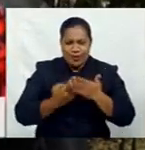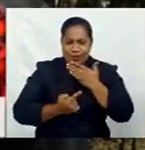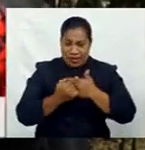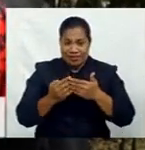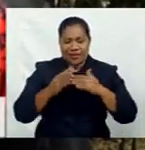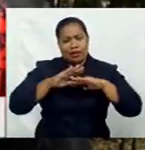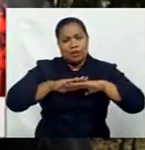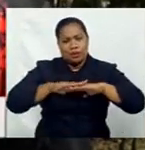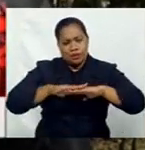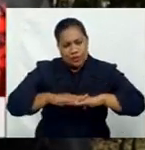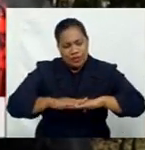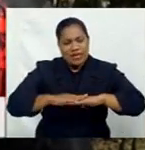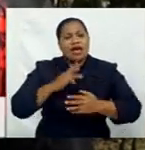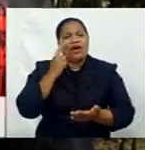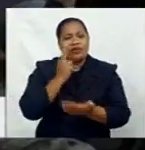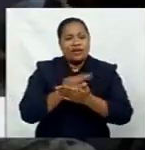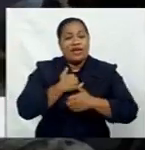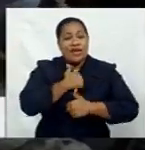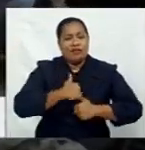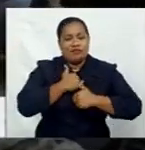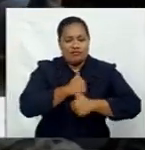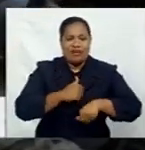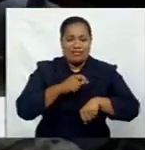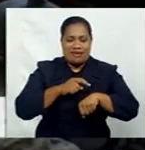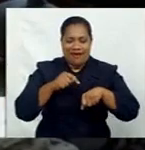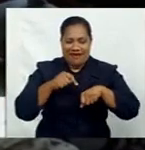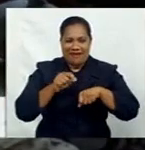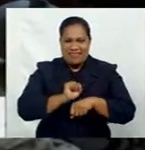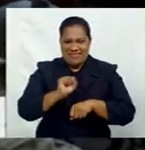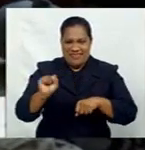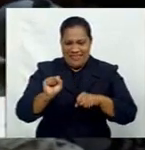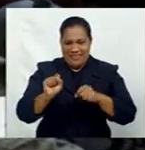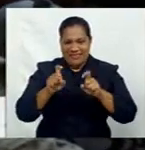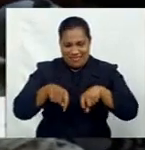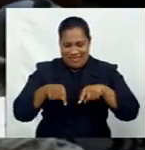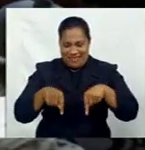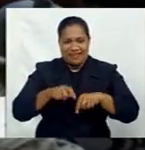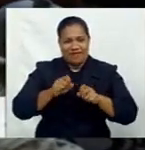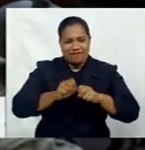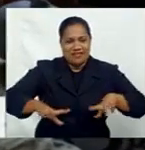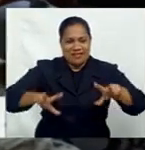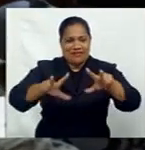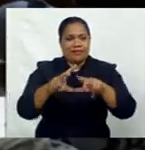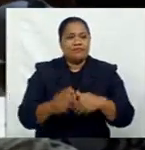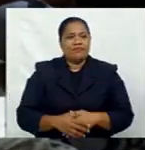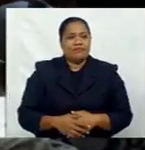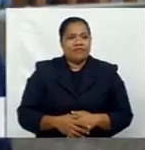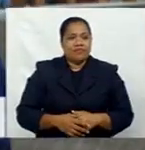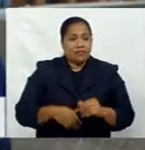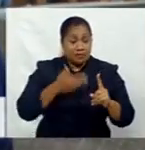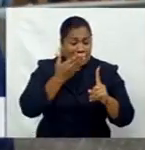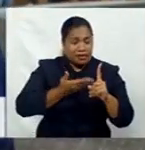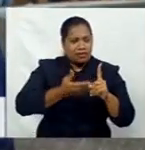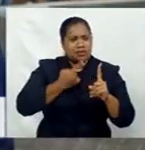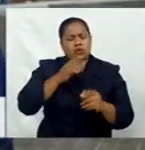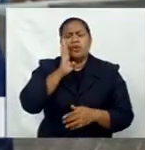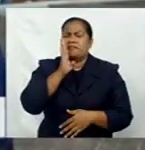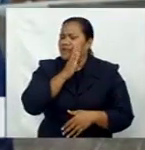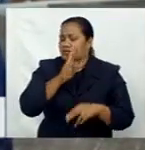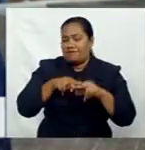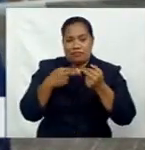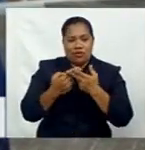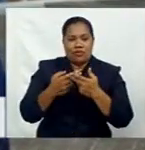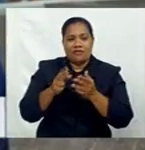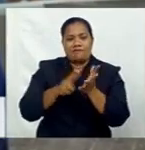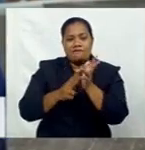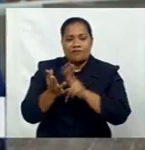They really enjoy the time in Wittilip. 18-year-old Asinatema Wadiwondo says she misses her family back in the village but looks